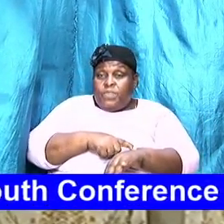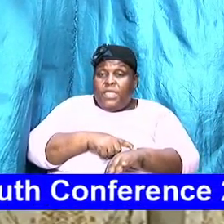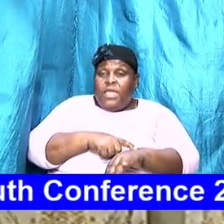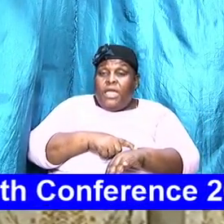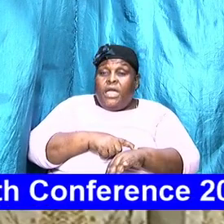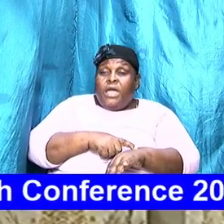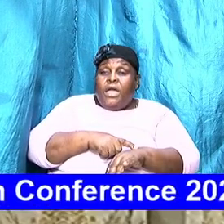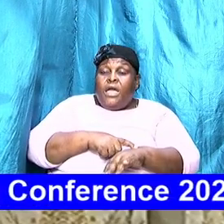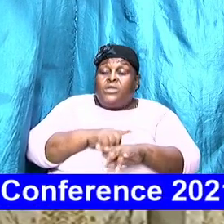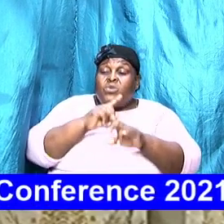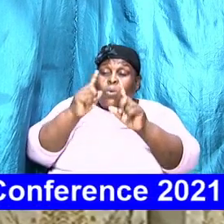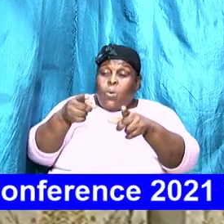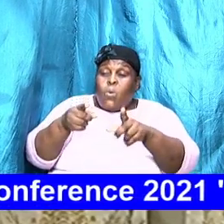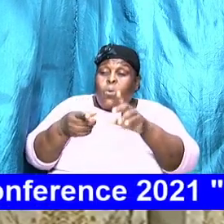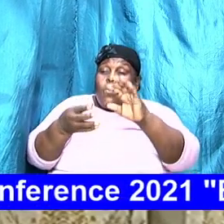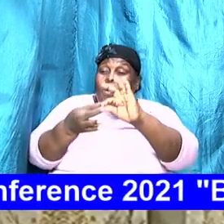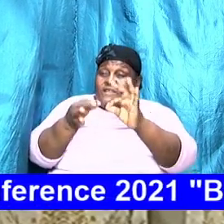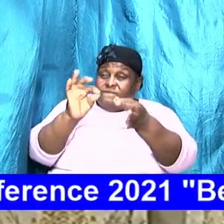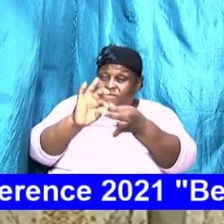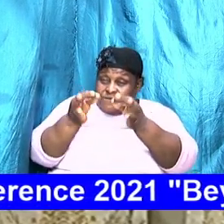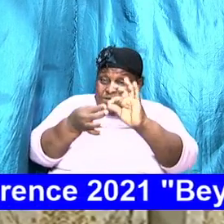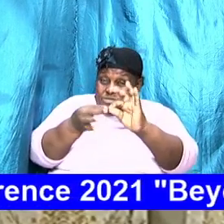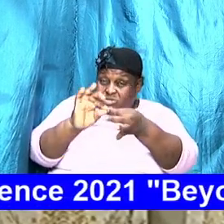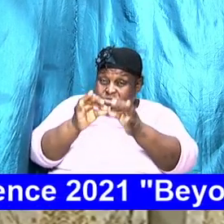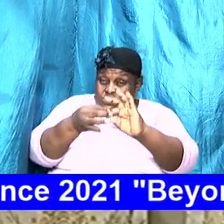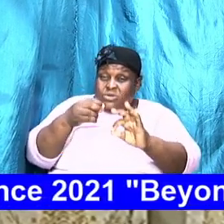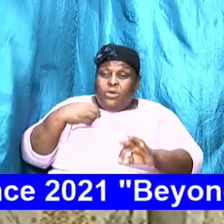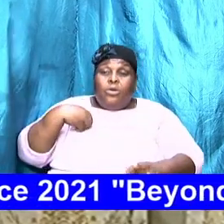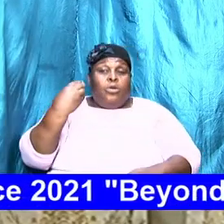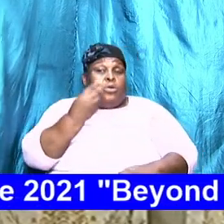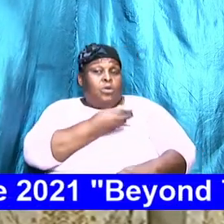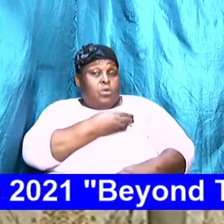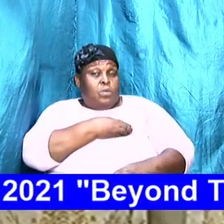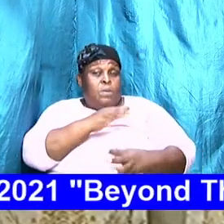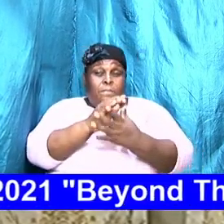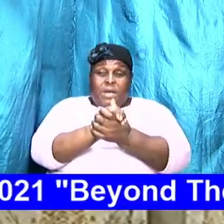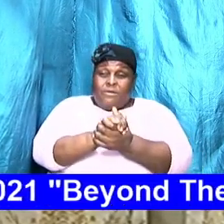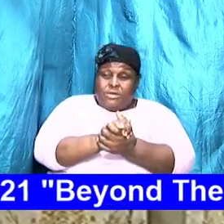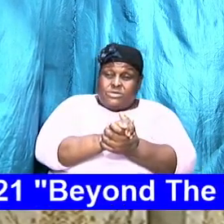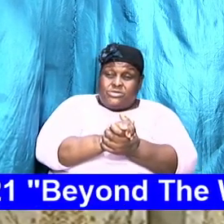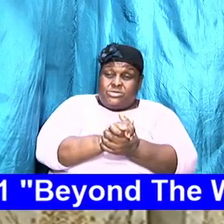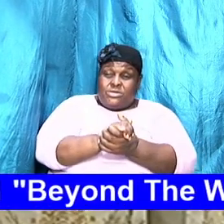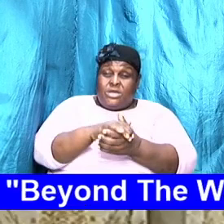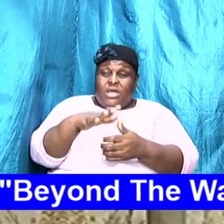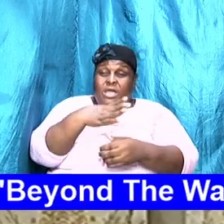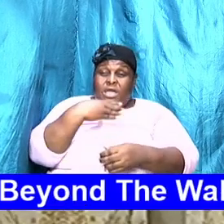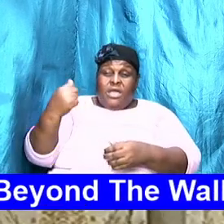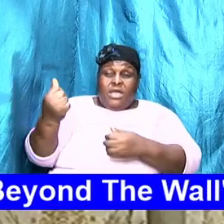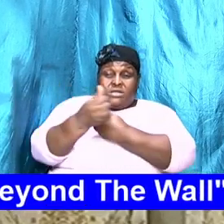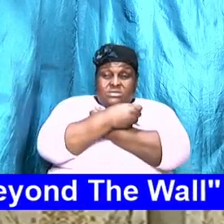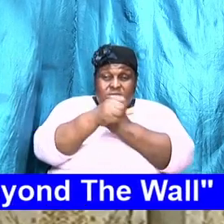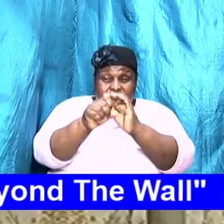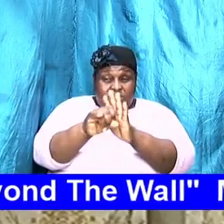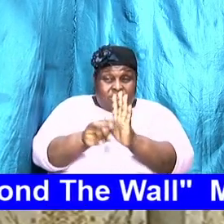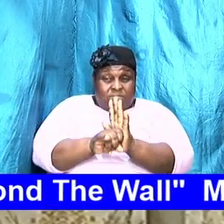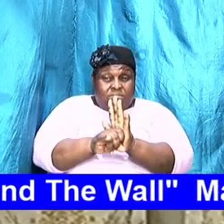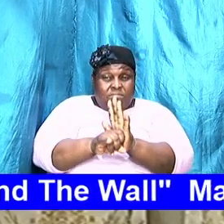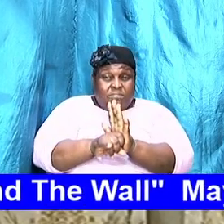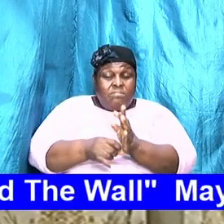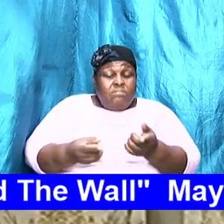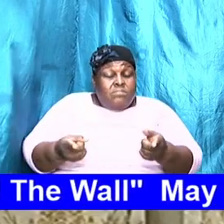set our houses in order now while our minds and our